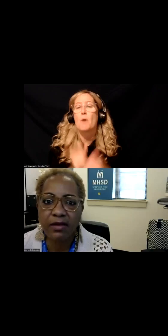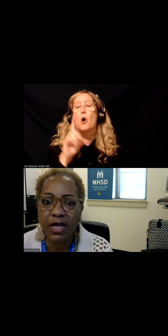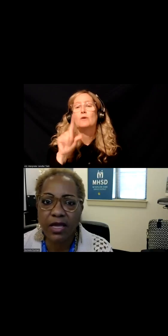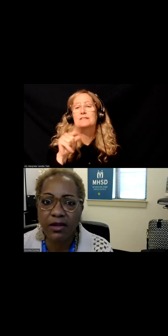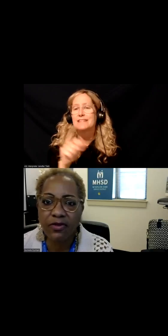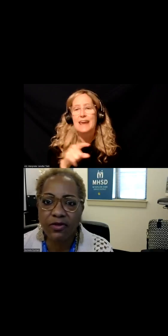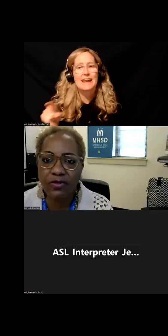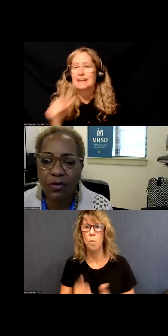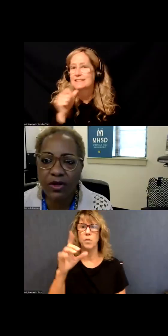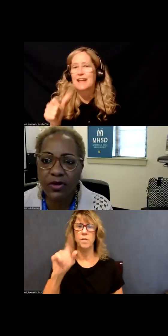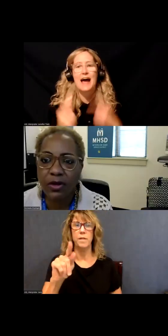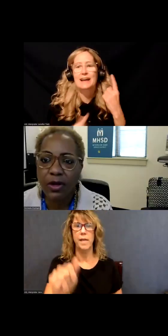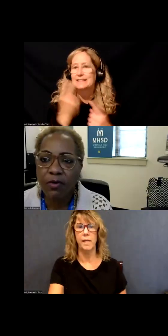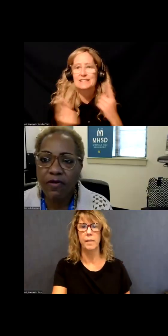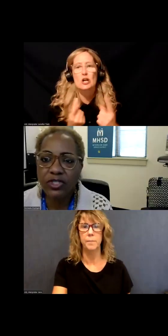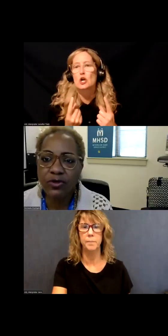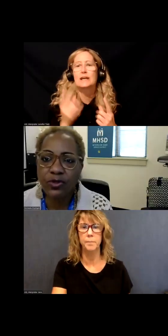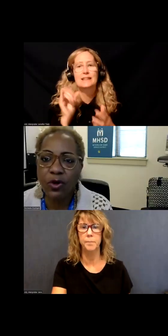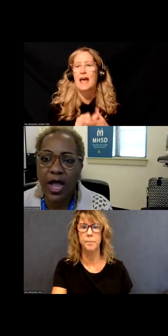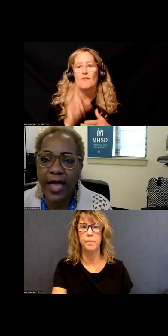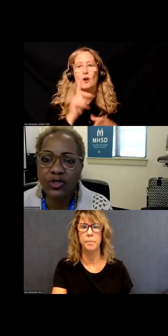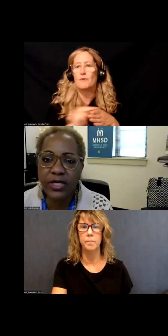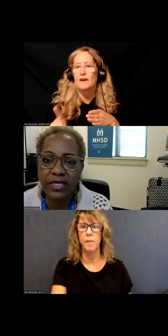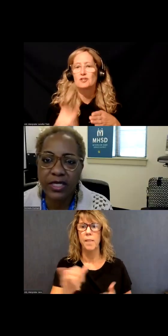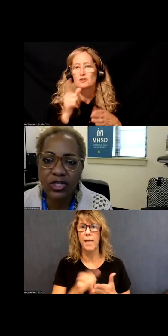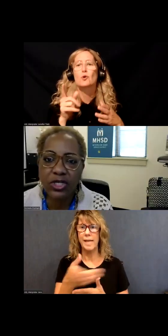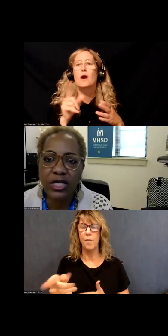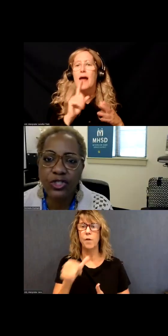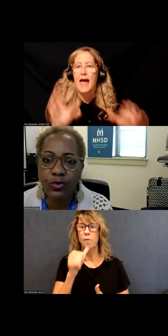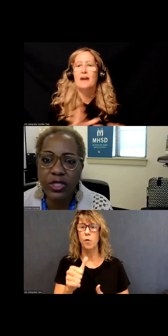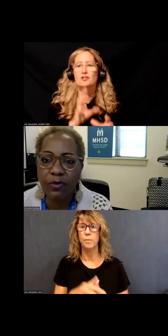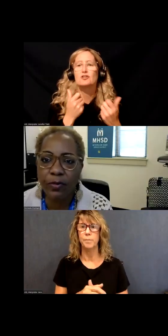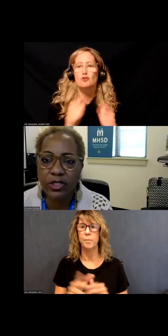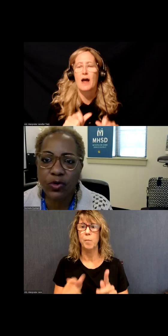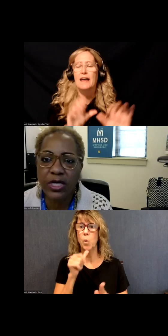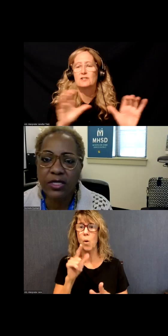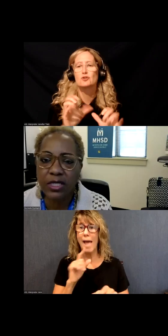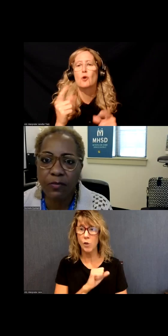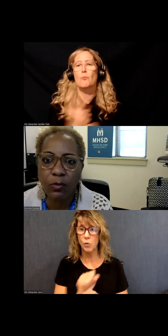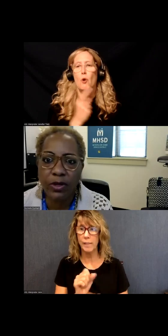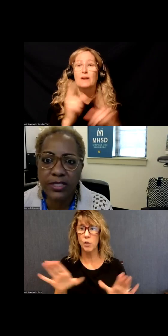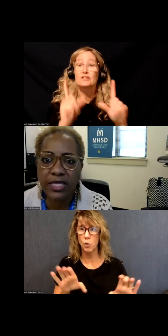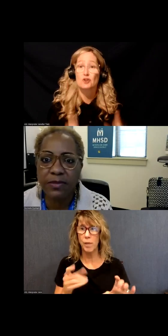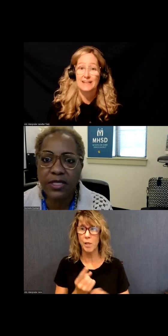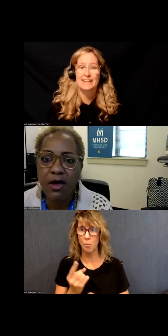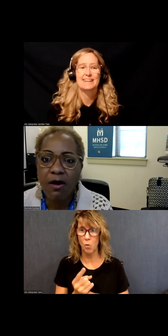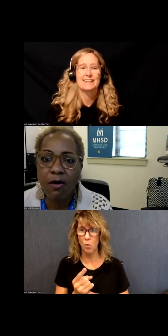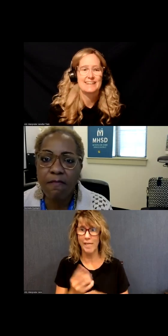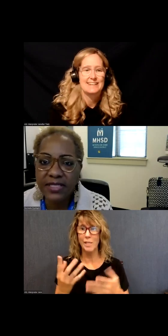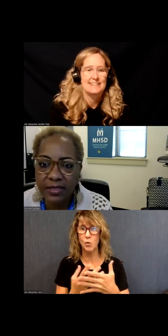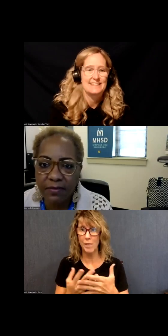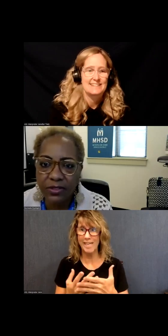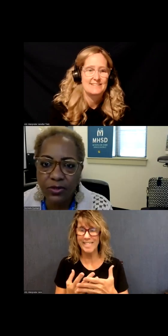is not taking into consideration professionals who are actually intentionally doing the appropriate screenings and the appropriate assessments